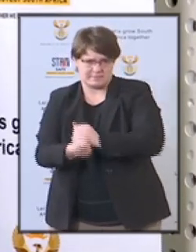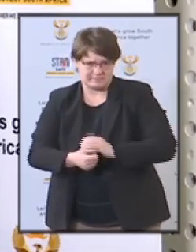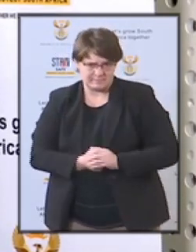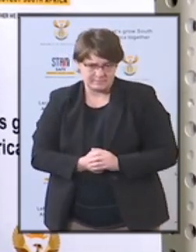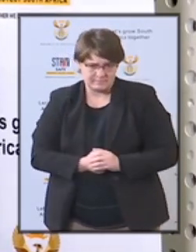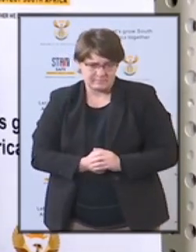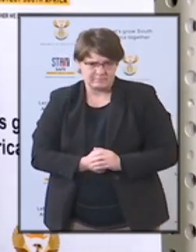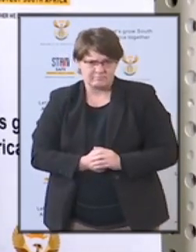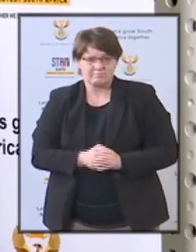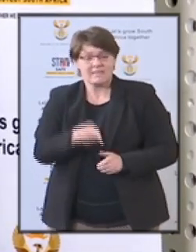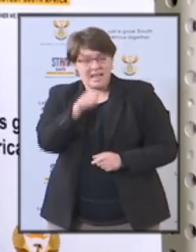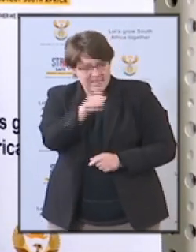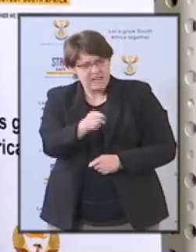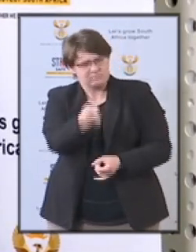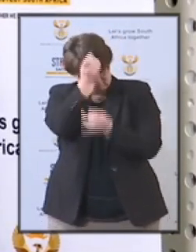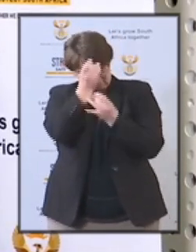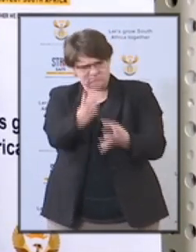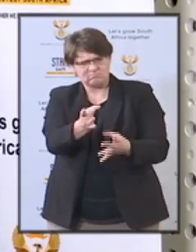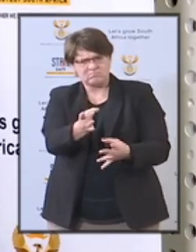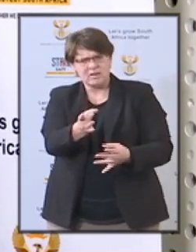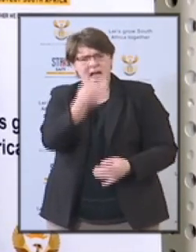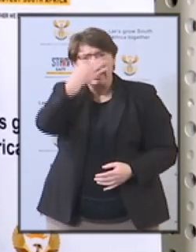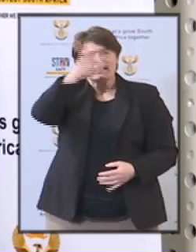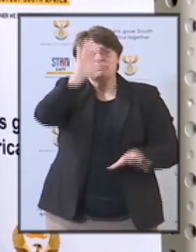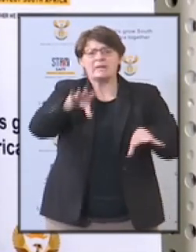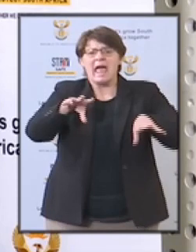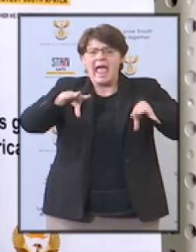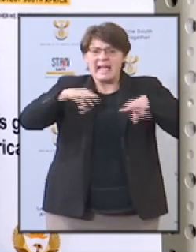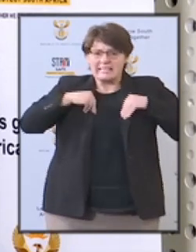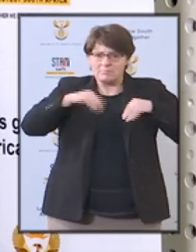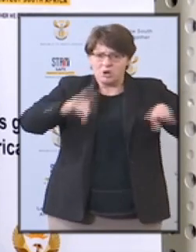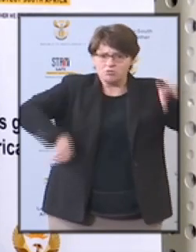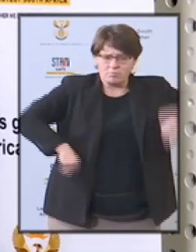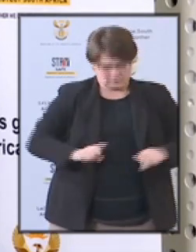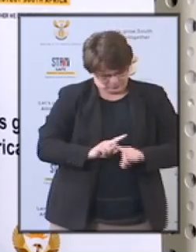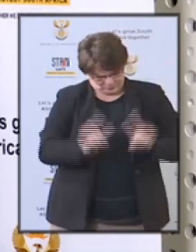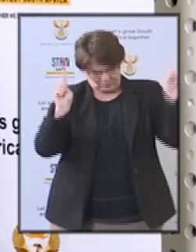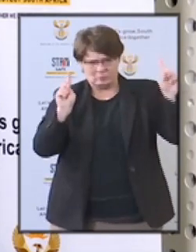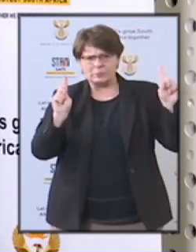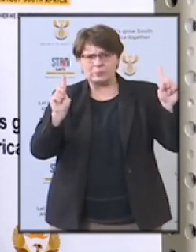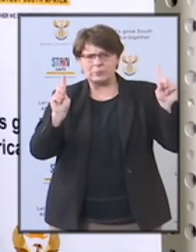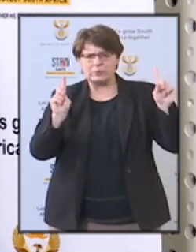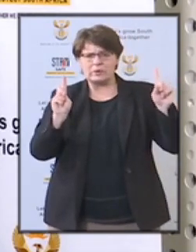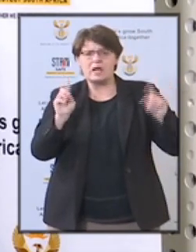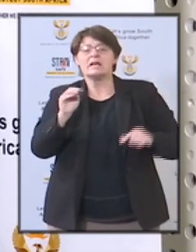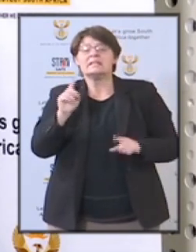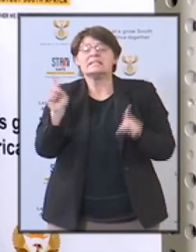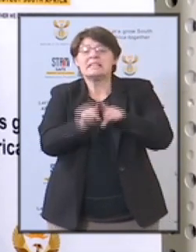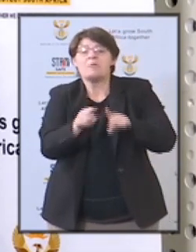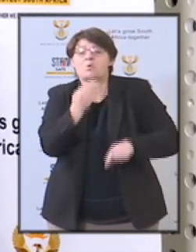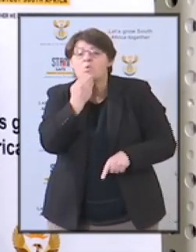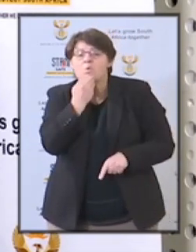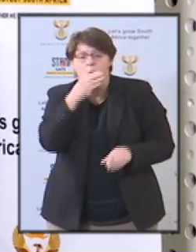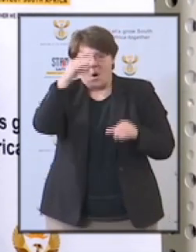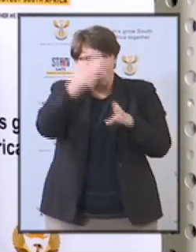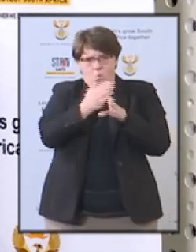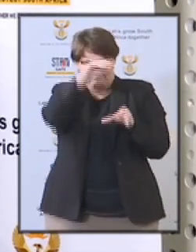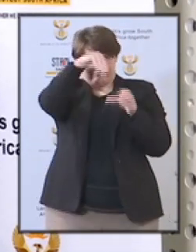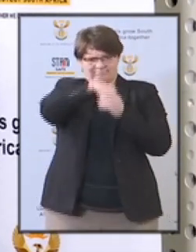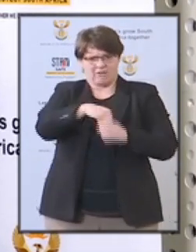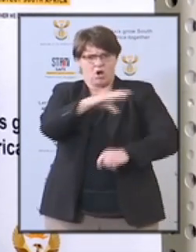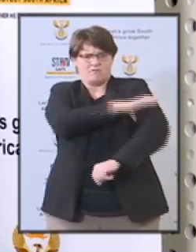a strong message that government will not tolerate any acts of corruption, particularly amongst its officials, and that all